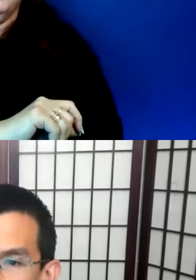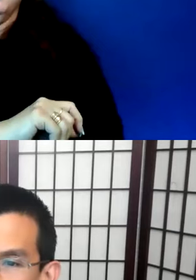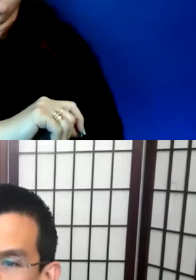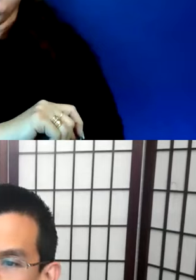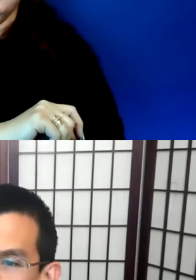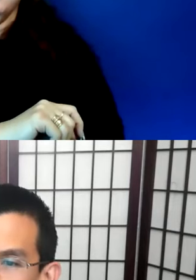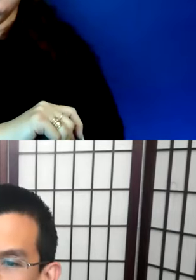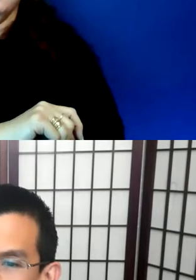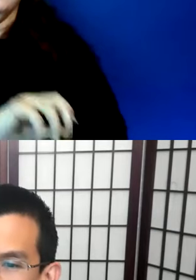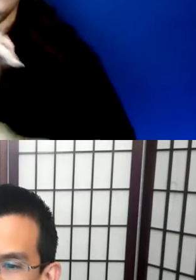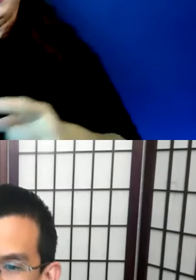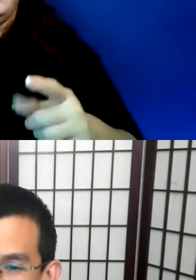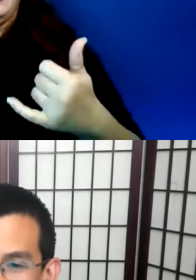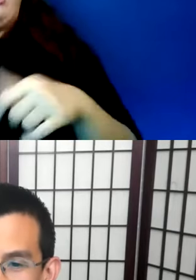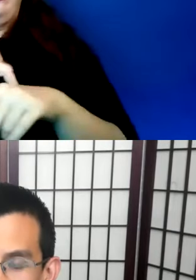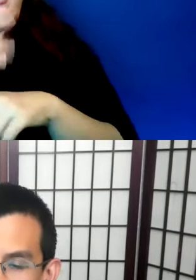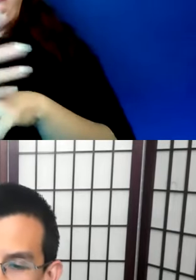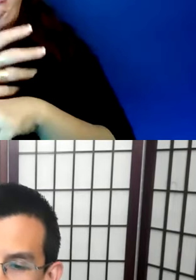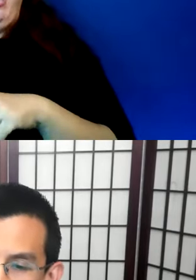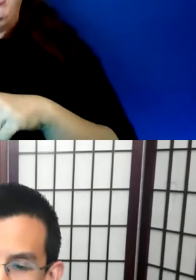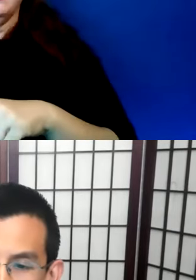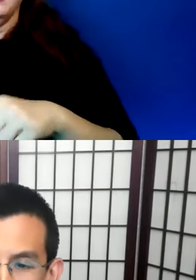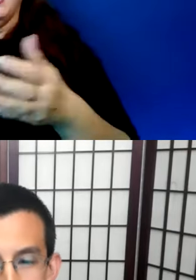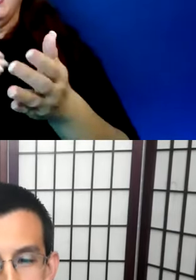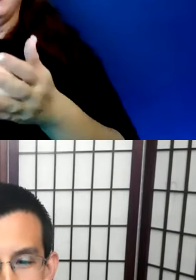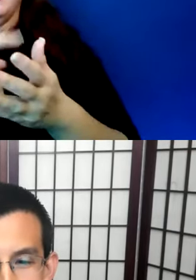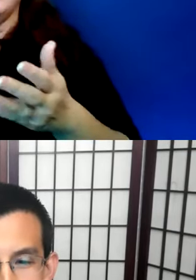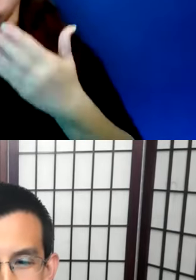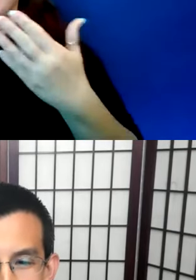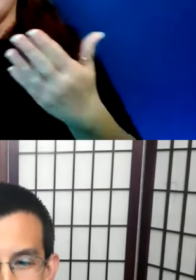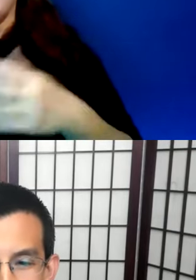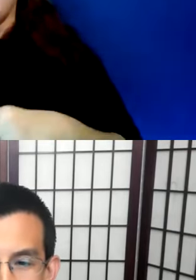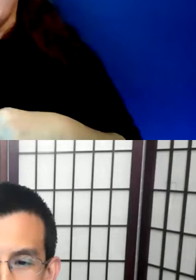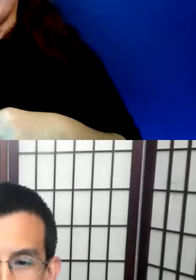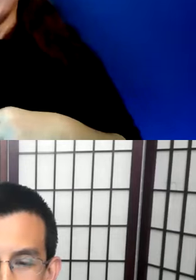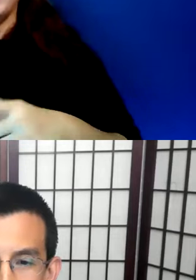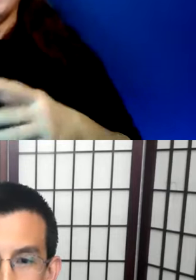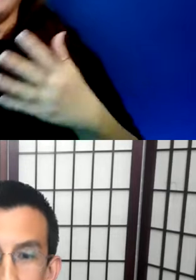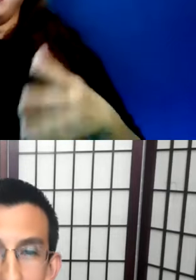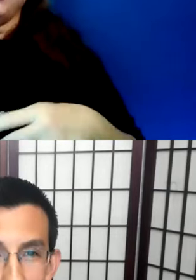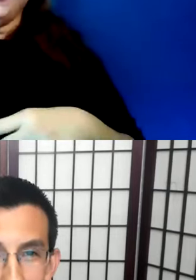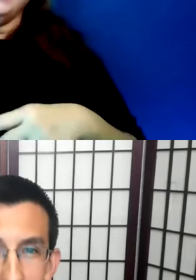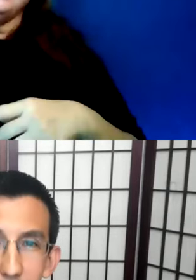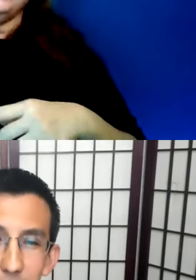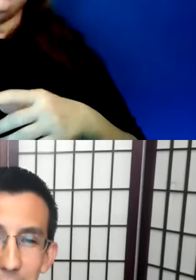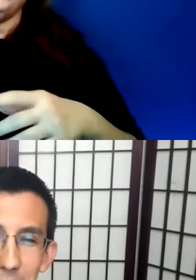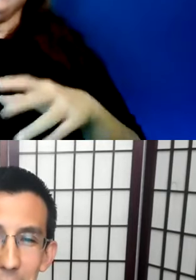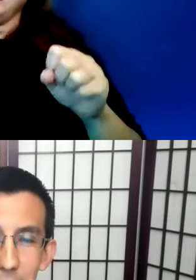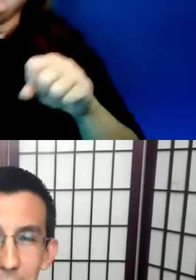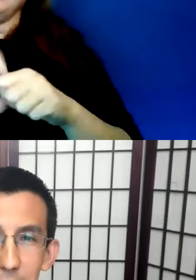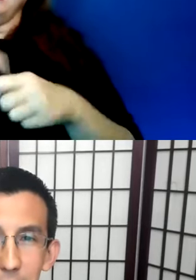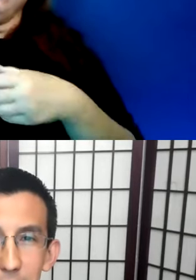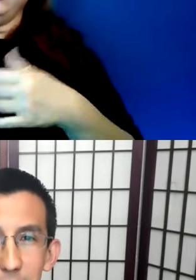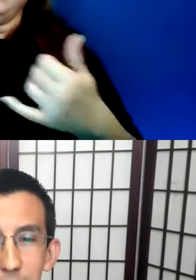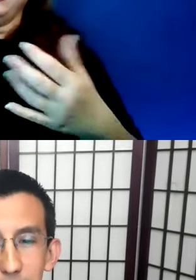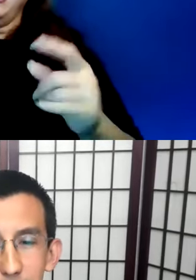Okay, I think we're about out of time. Again, Mishinewe, Mahalo Anui. Thank you, Wes, for taking the time to be with us